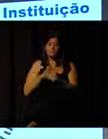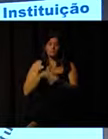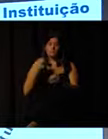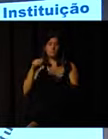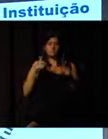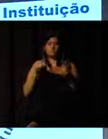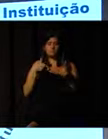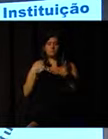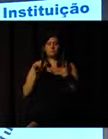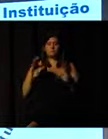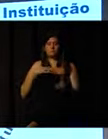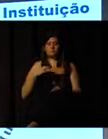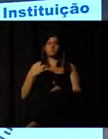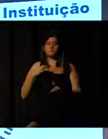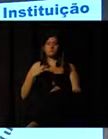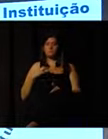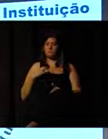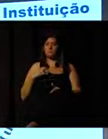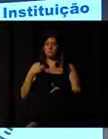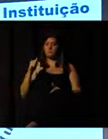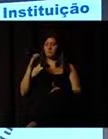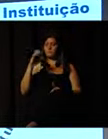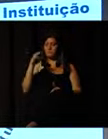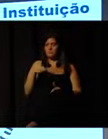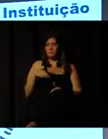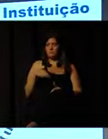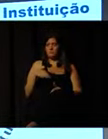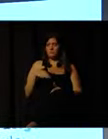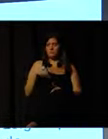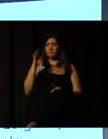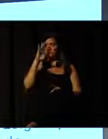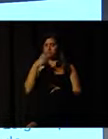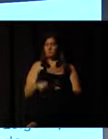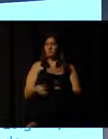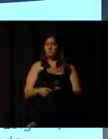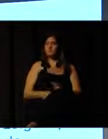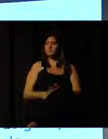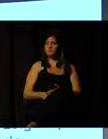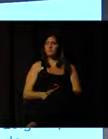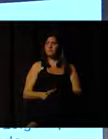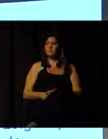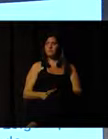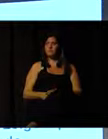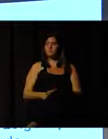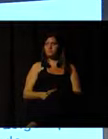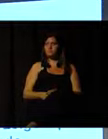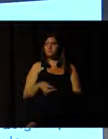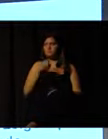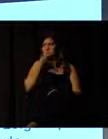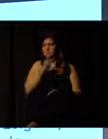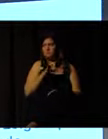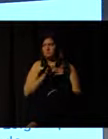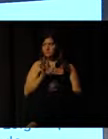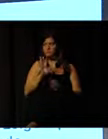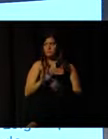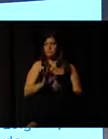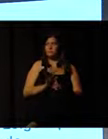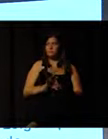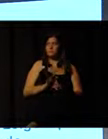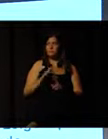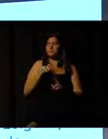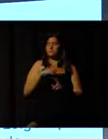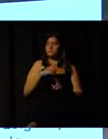approximates the volunteer work with YMCA Brazil. The YMCA